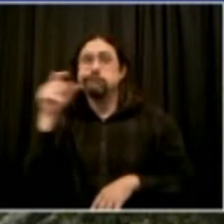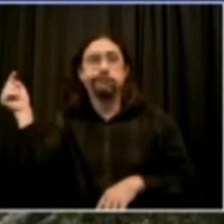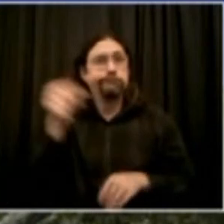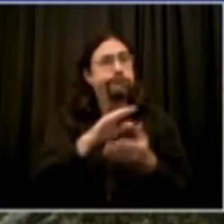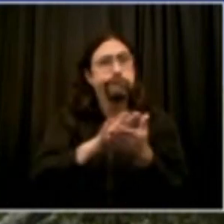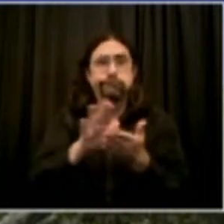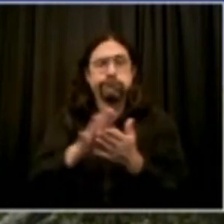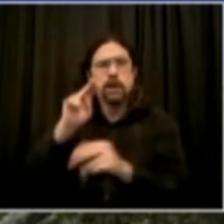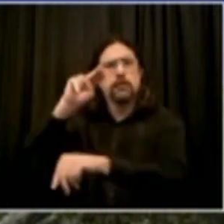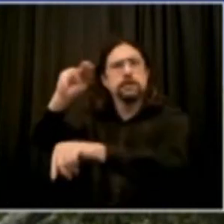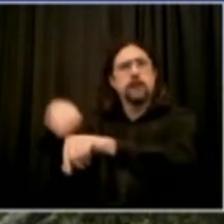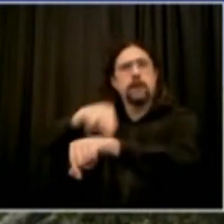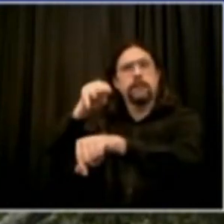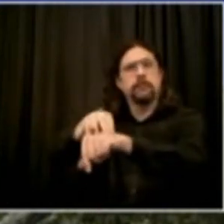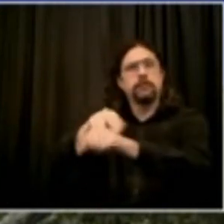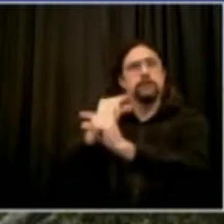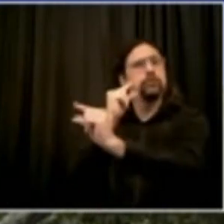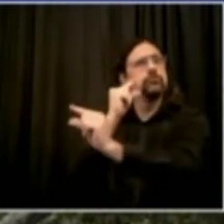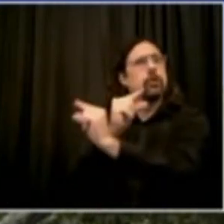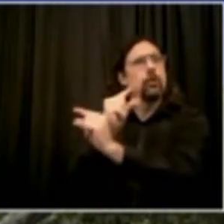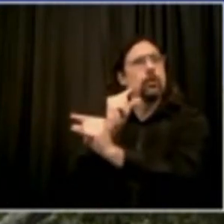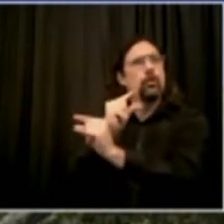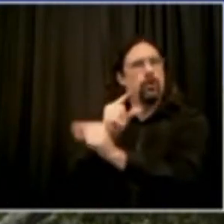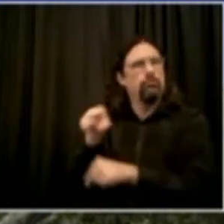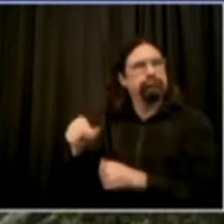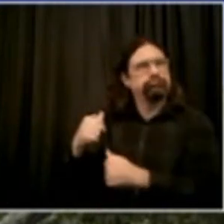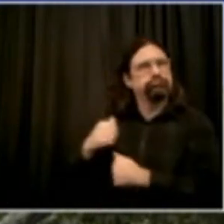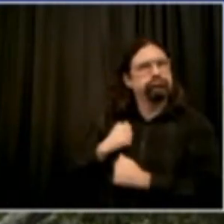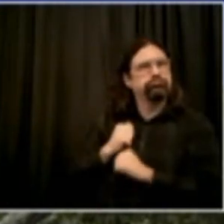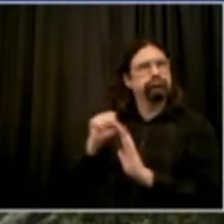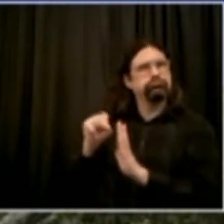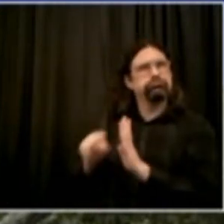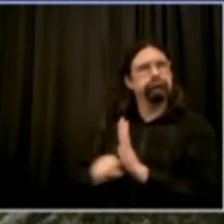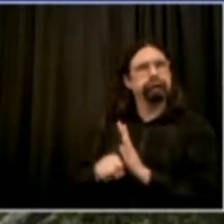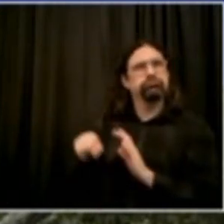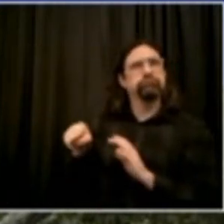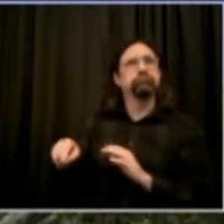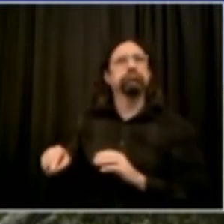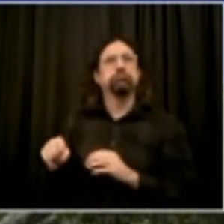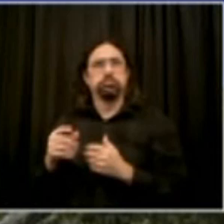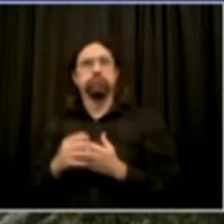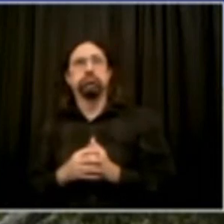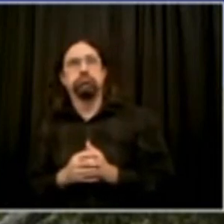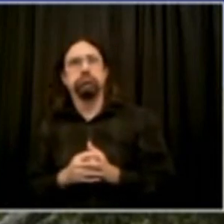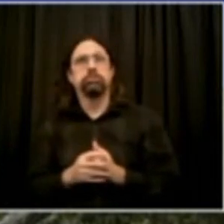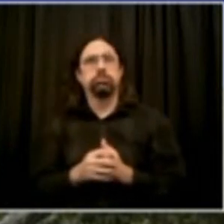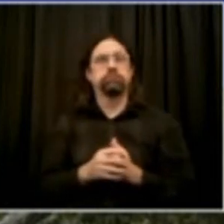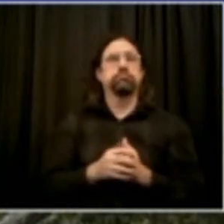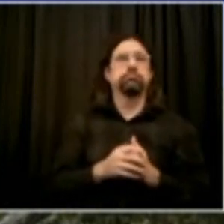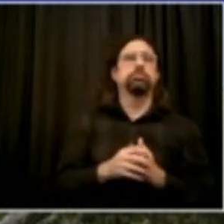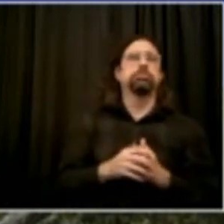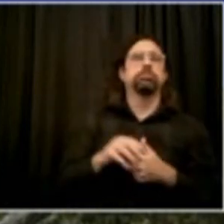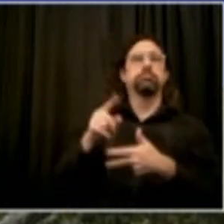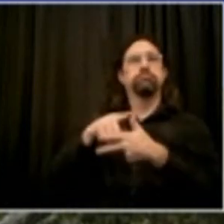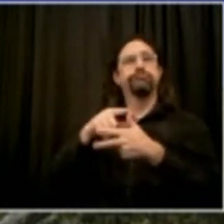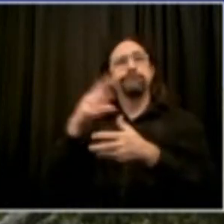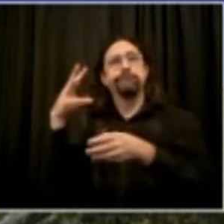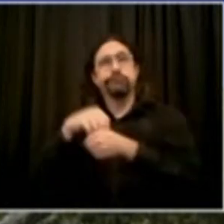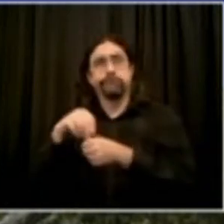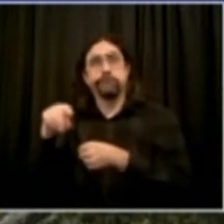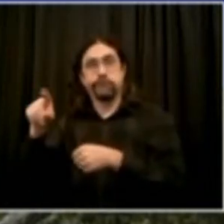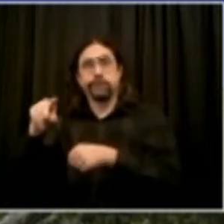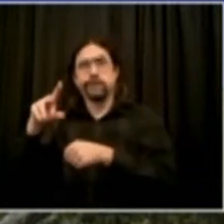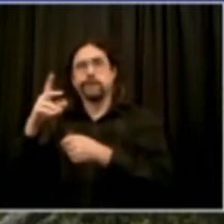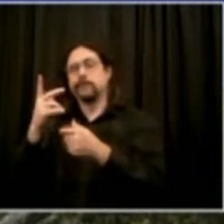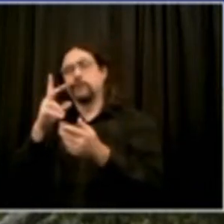of Environmental Protection, Police Department, Fire Department, Tantation Department. A number of agencies are getting involved, combined efforts, over